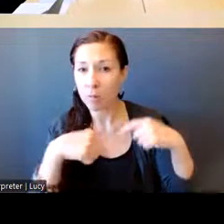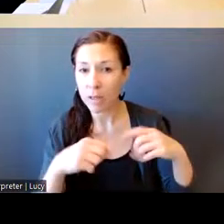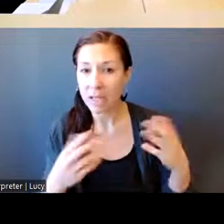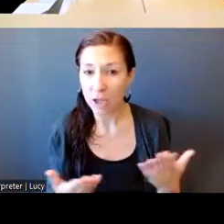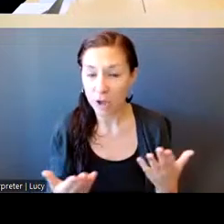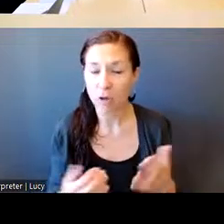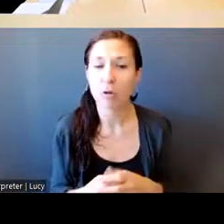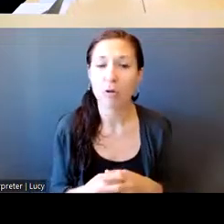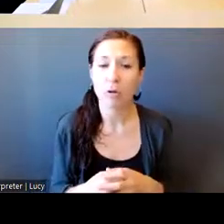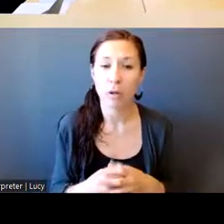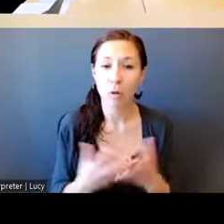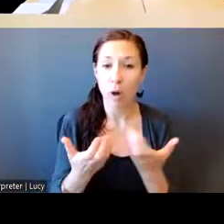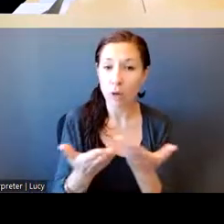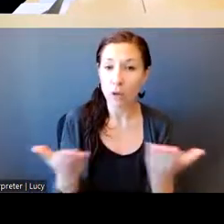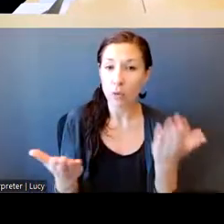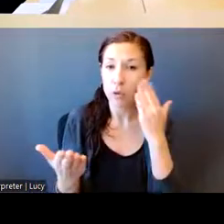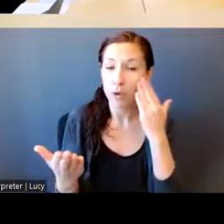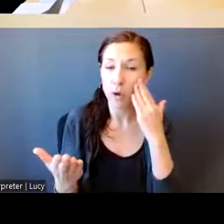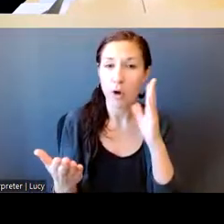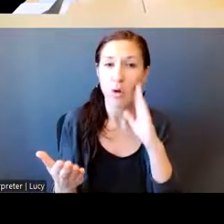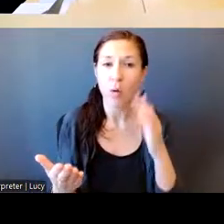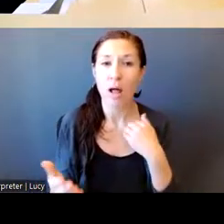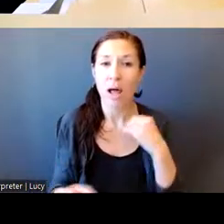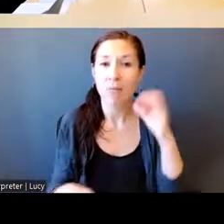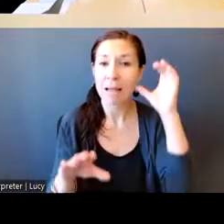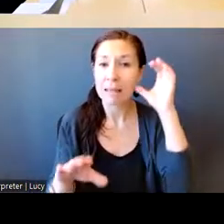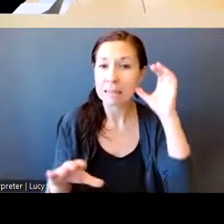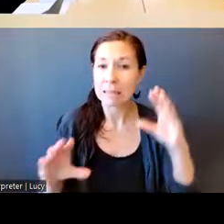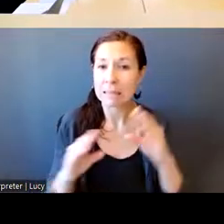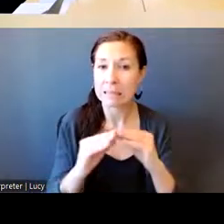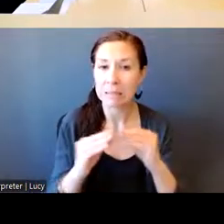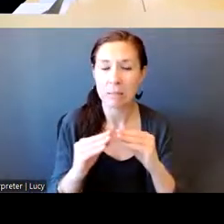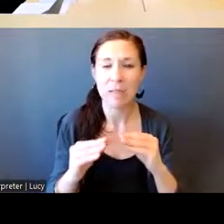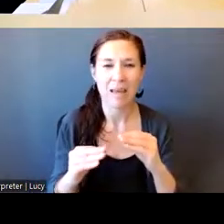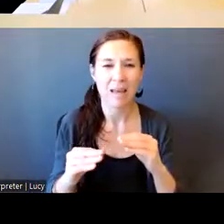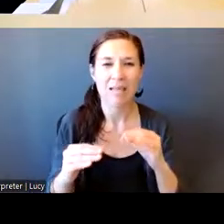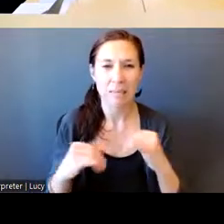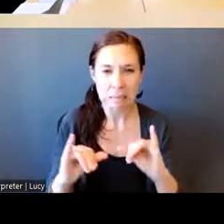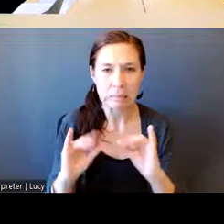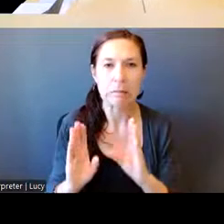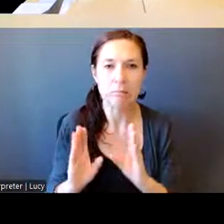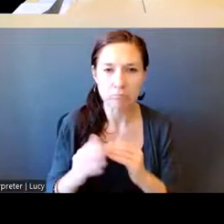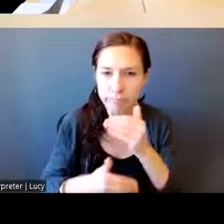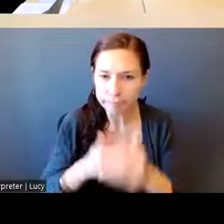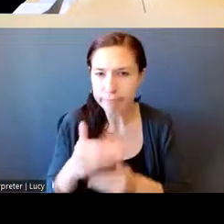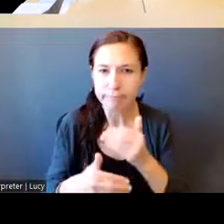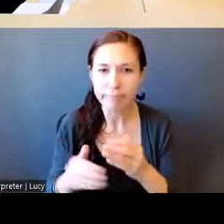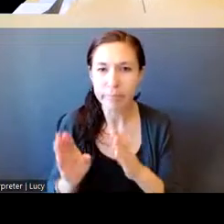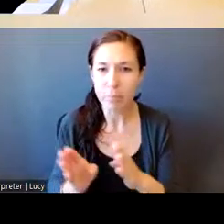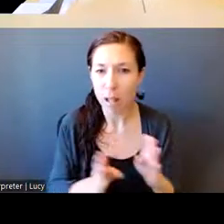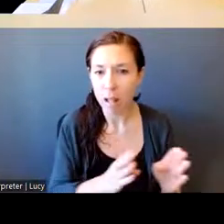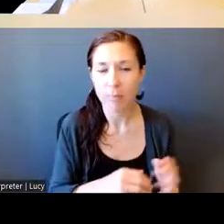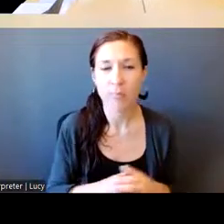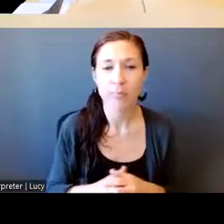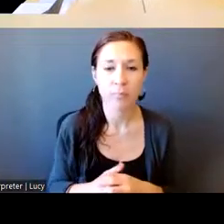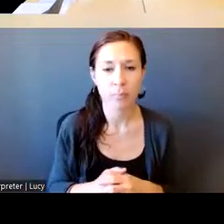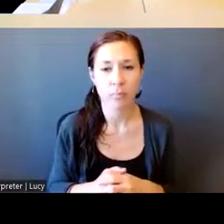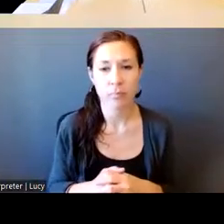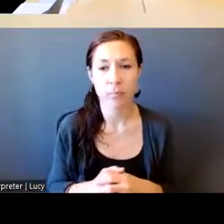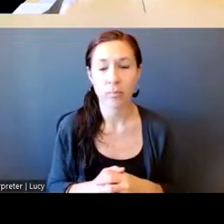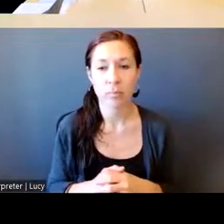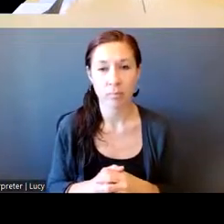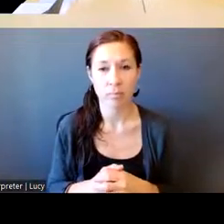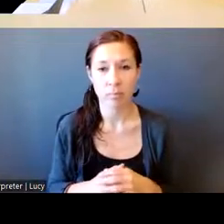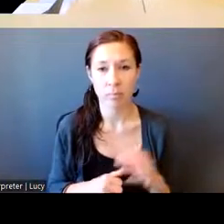going to start having a listening session. We have not planned thoroughly out yet. Um, but that listening session will also include information about